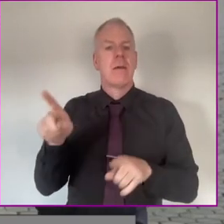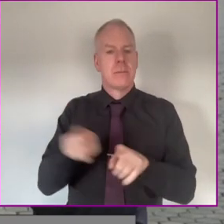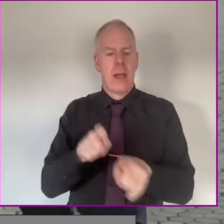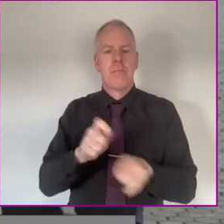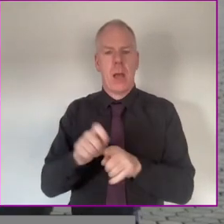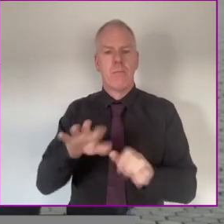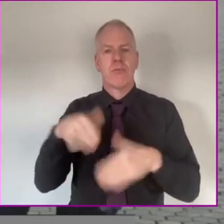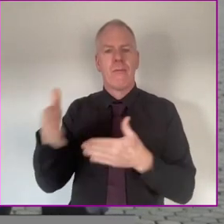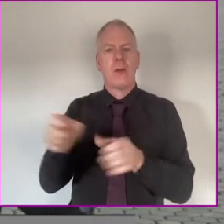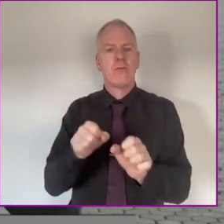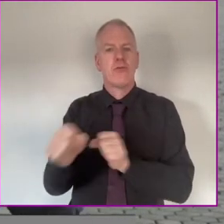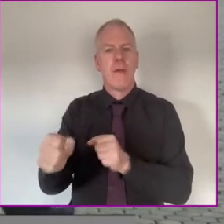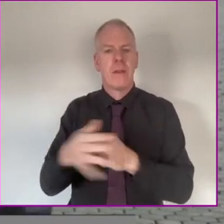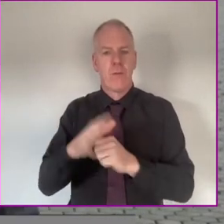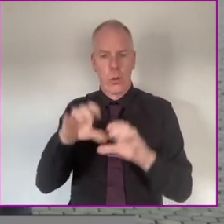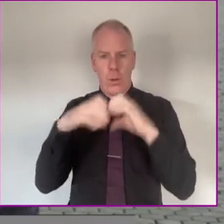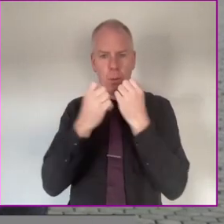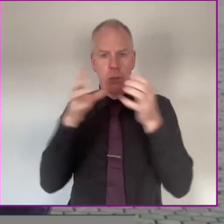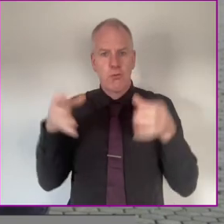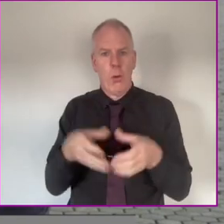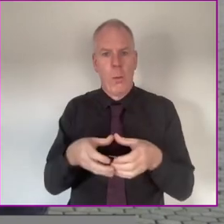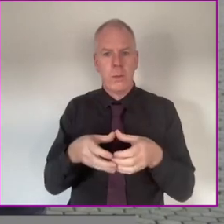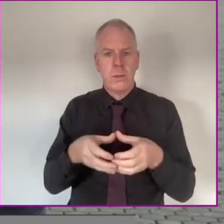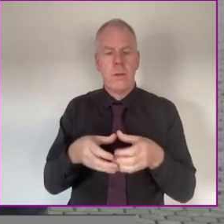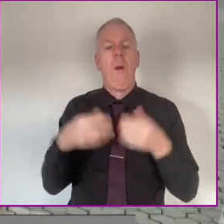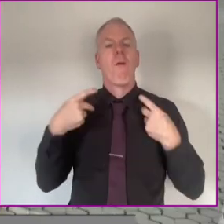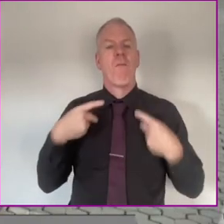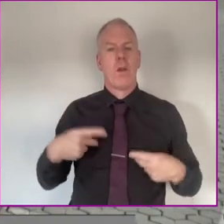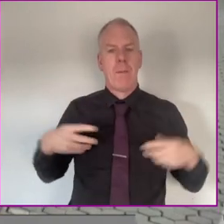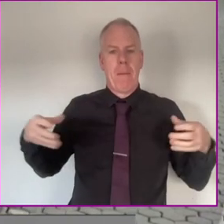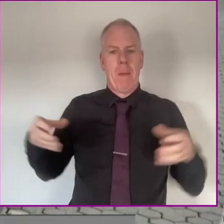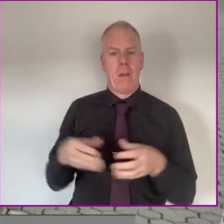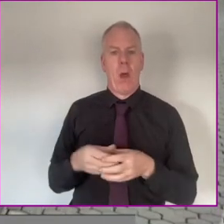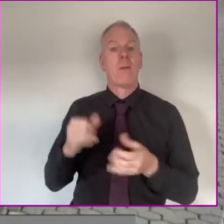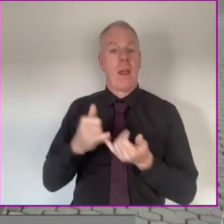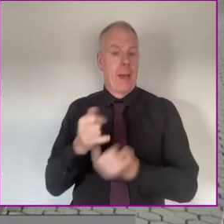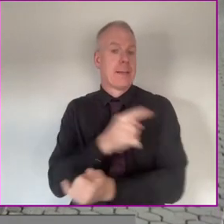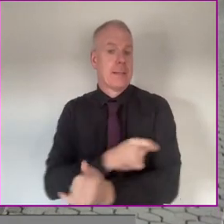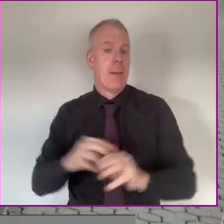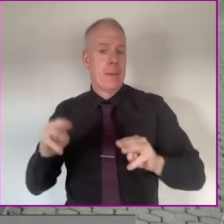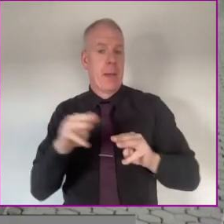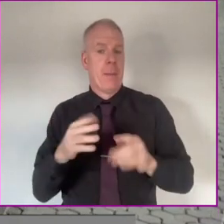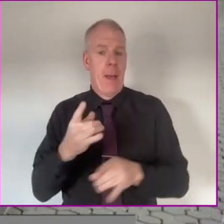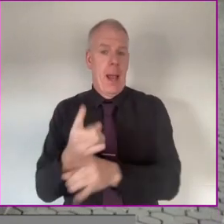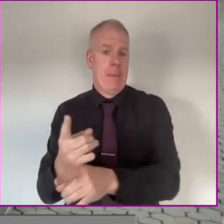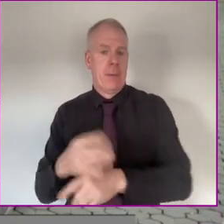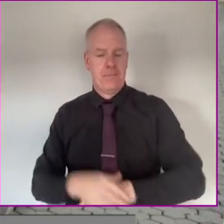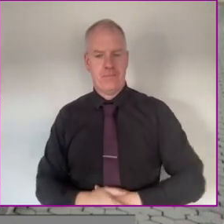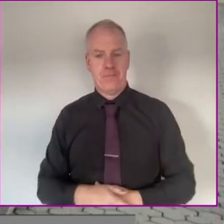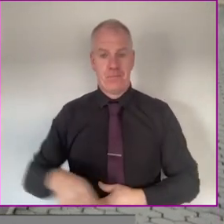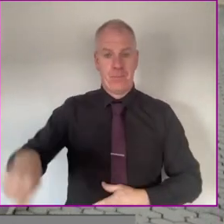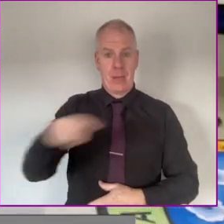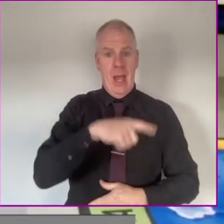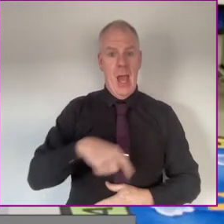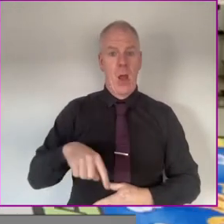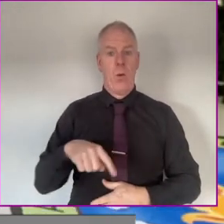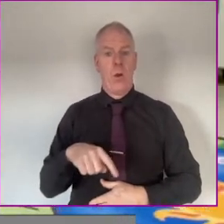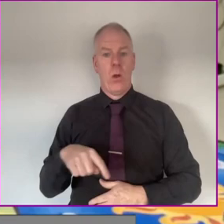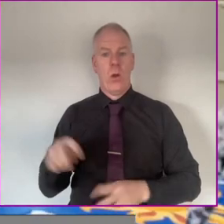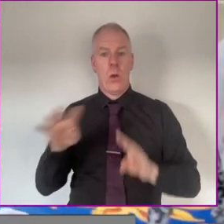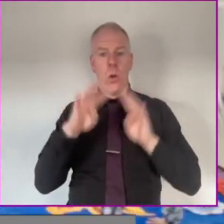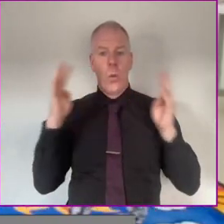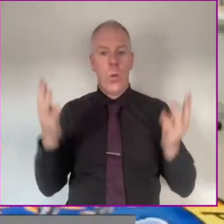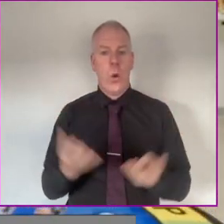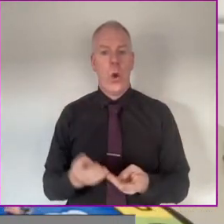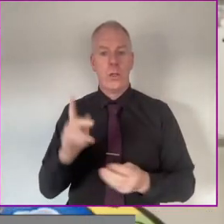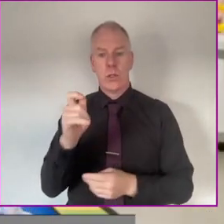policing, its services are used to support community groups and vulnerable minorities such as disabled people. Our World